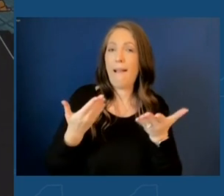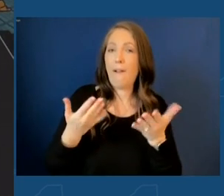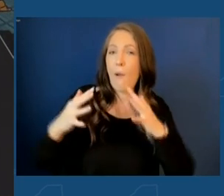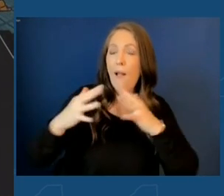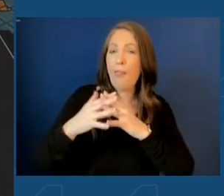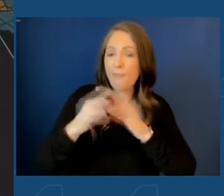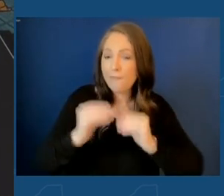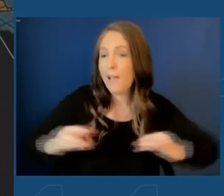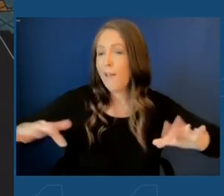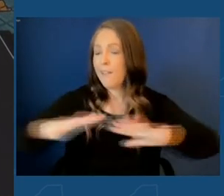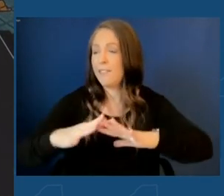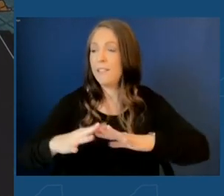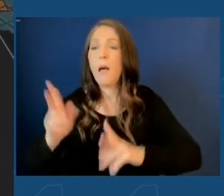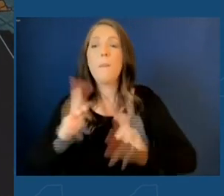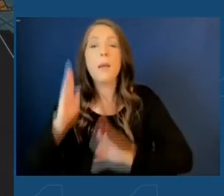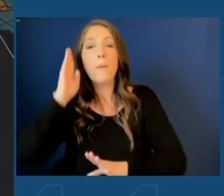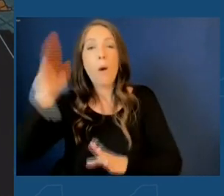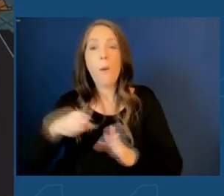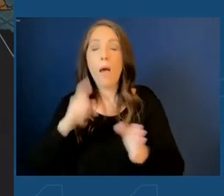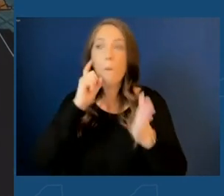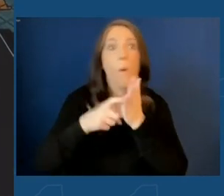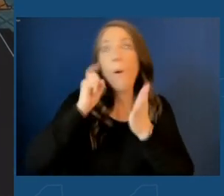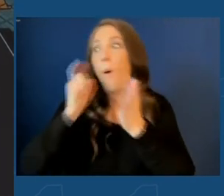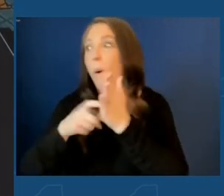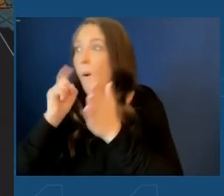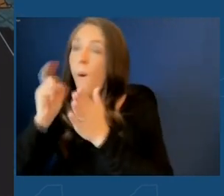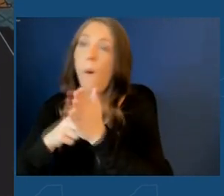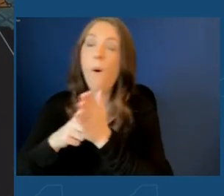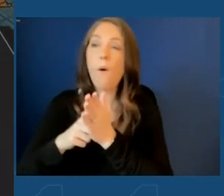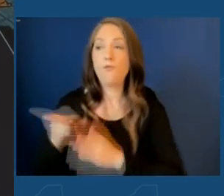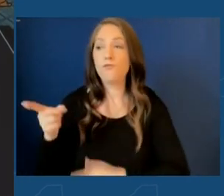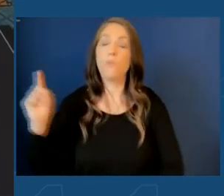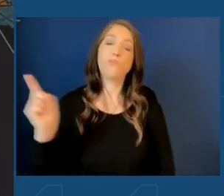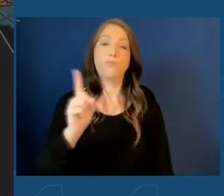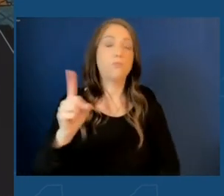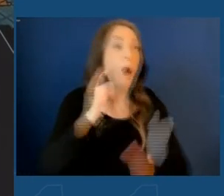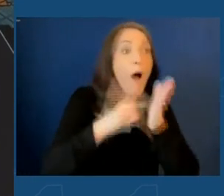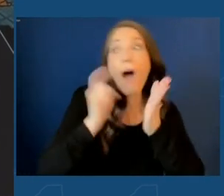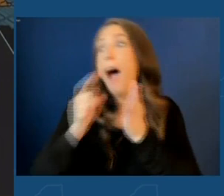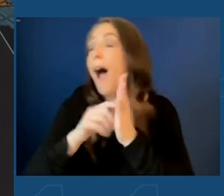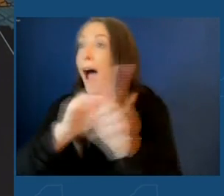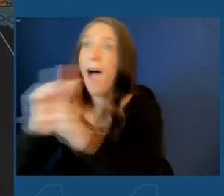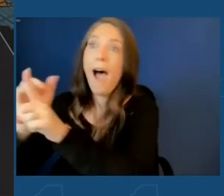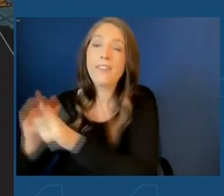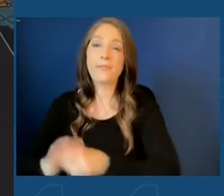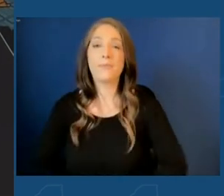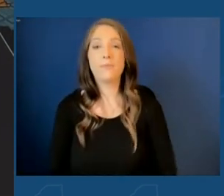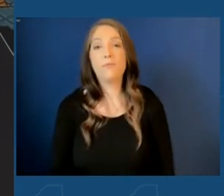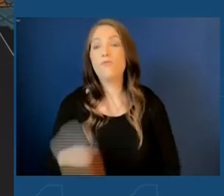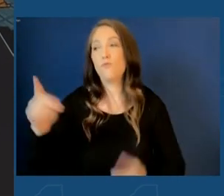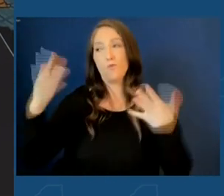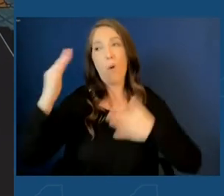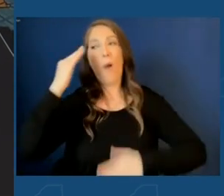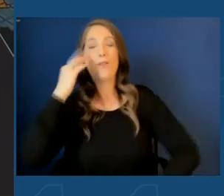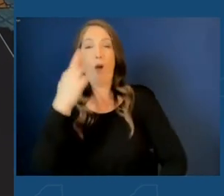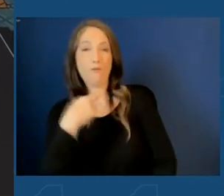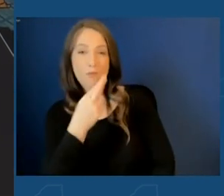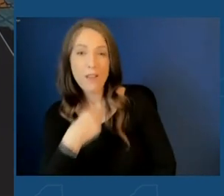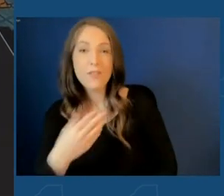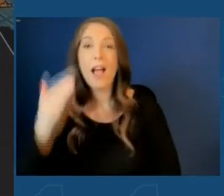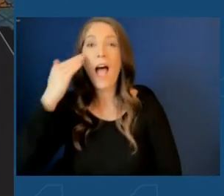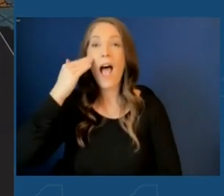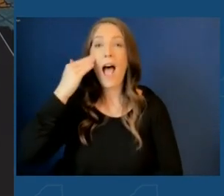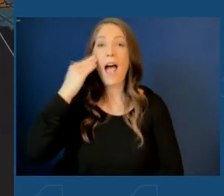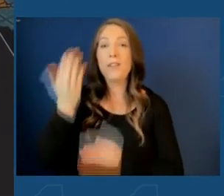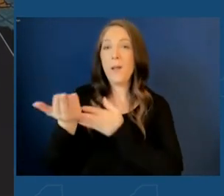You will be recognizable when you want to walk to the stores here in Syracuse and as I mentioned, you've already known our restaurants. I know last night you went